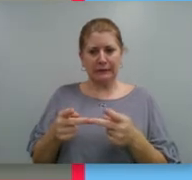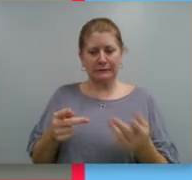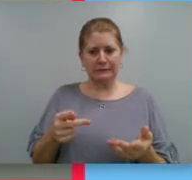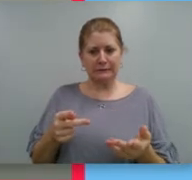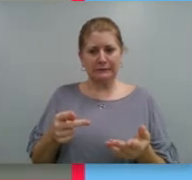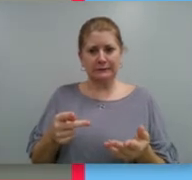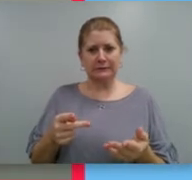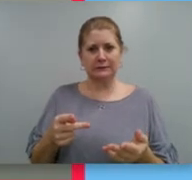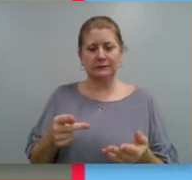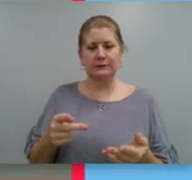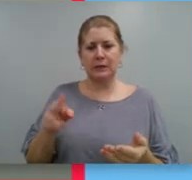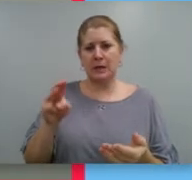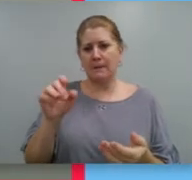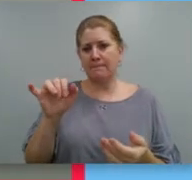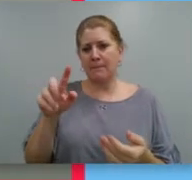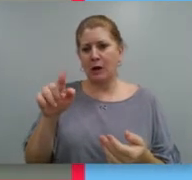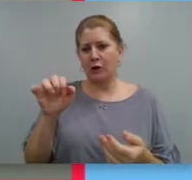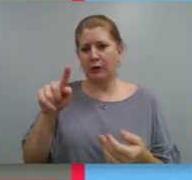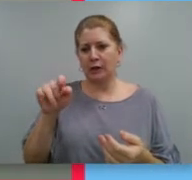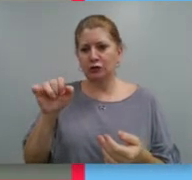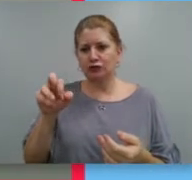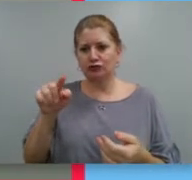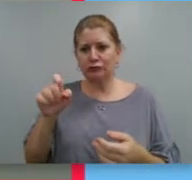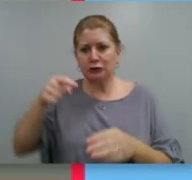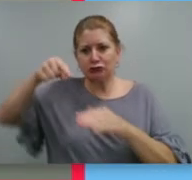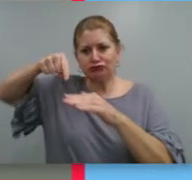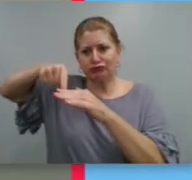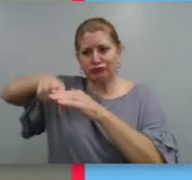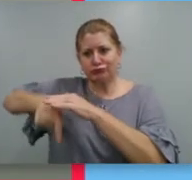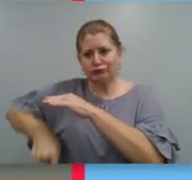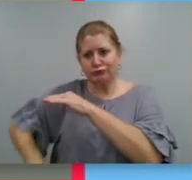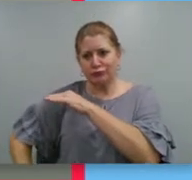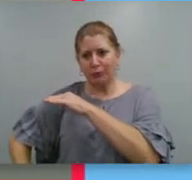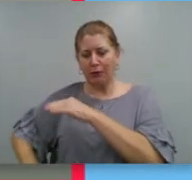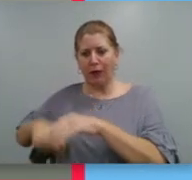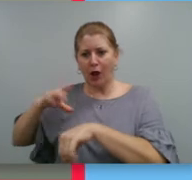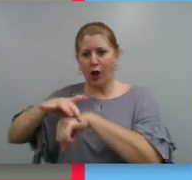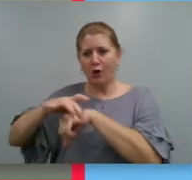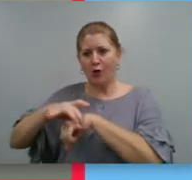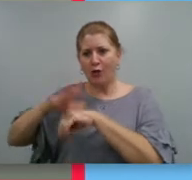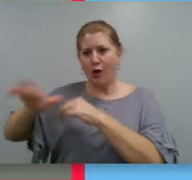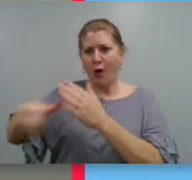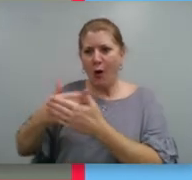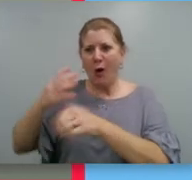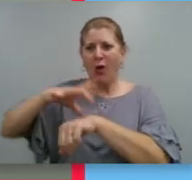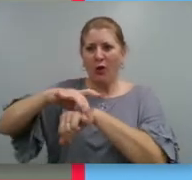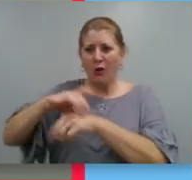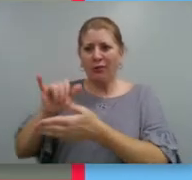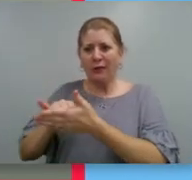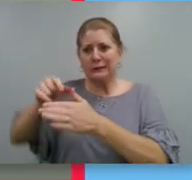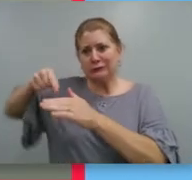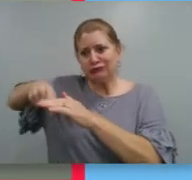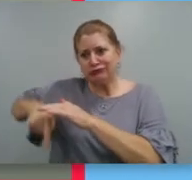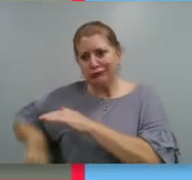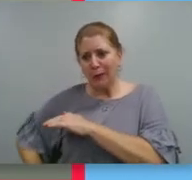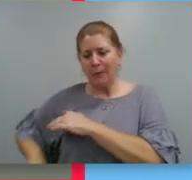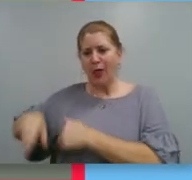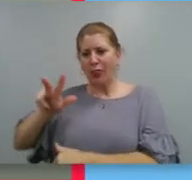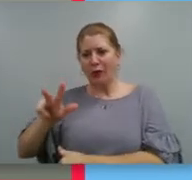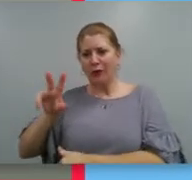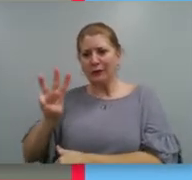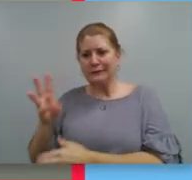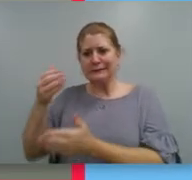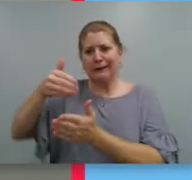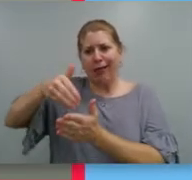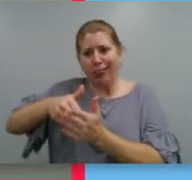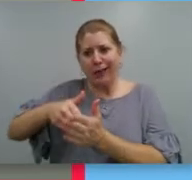Challenger Deep in the Mariana Trench is the deepest known point in Earth's oceans at over 36,000 feet